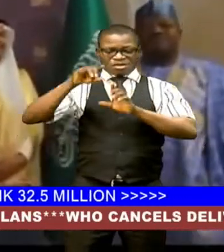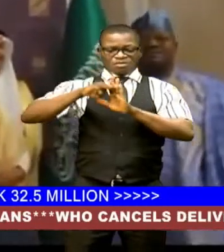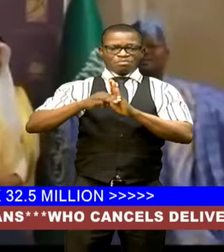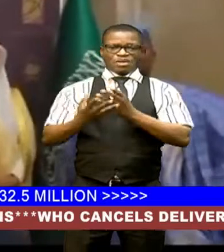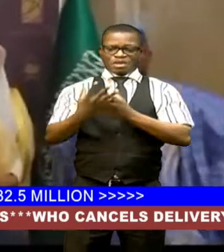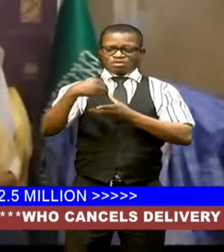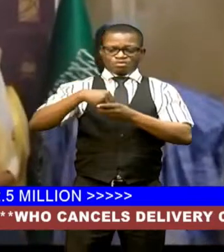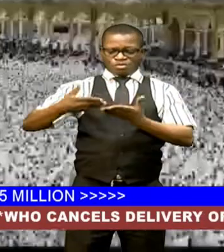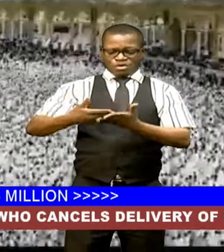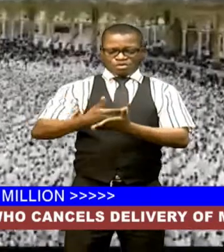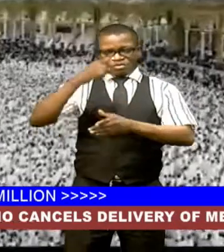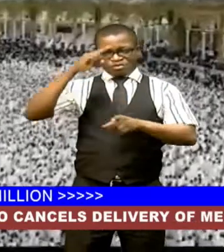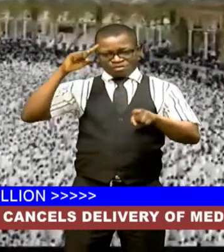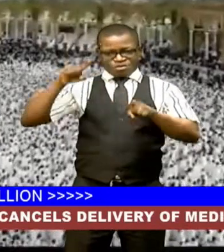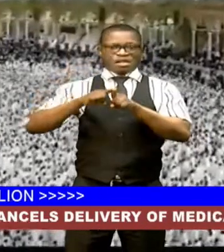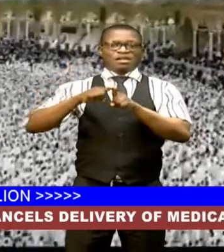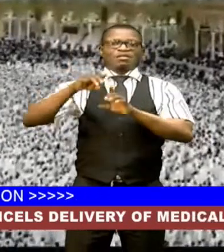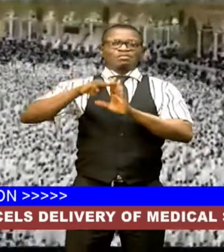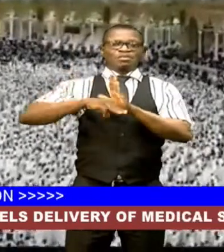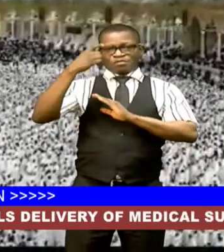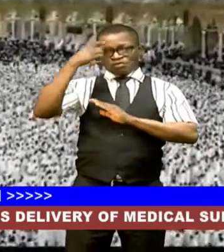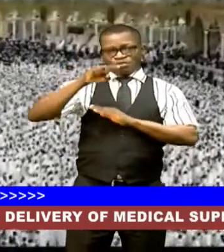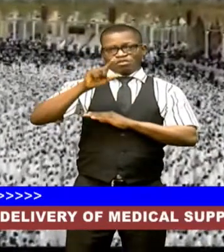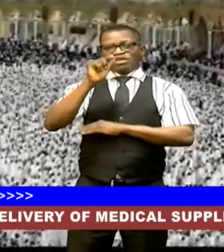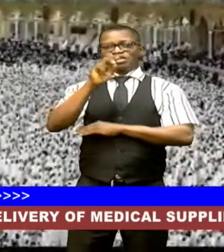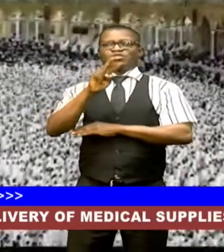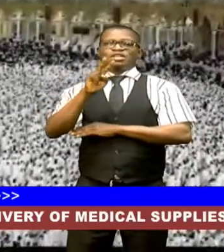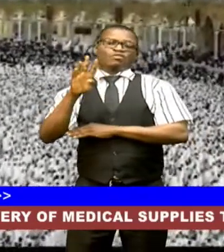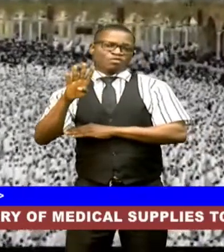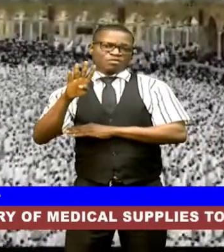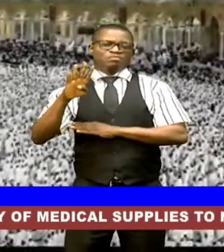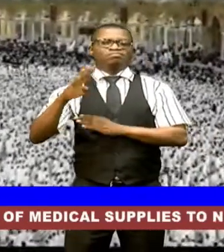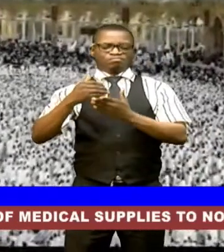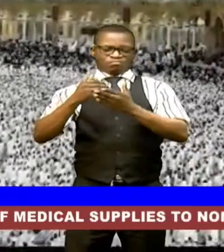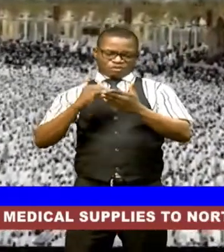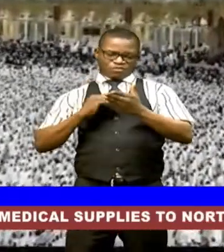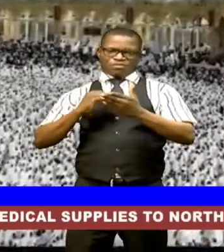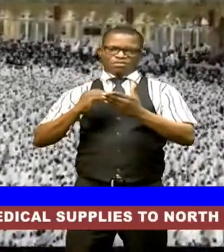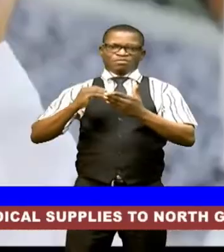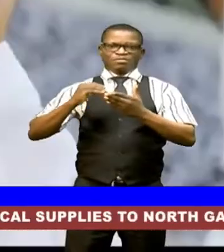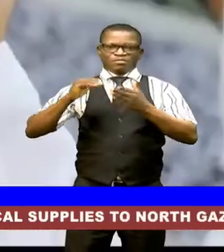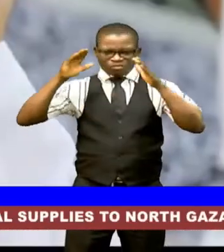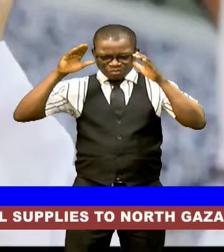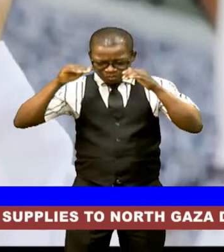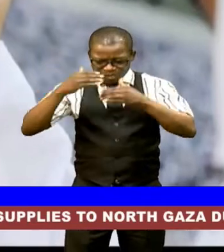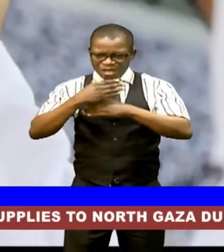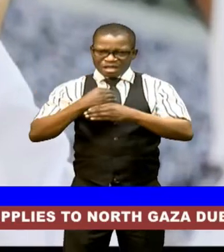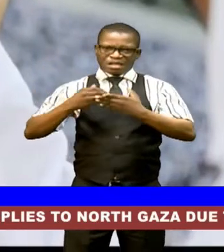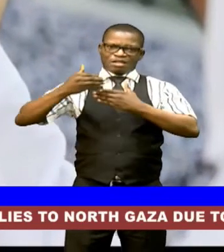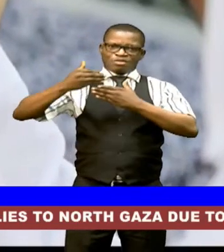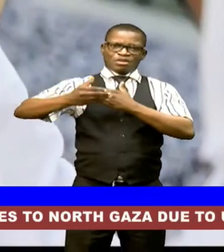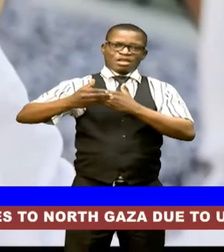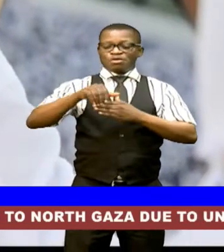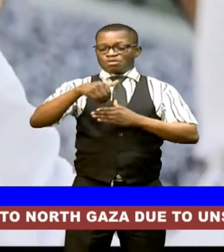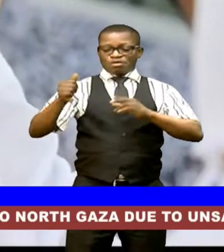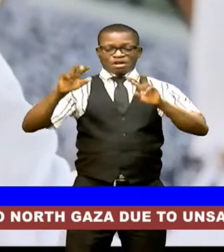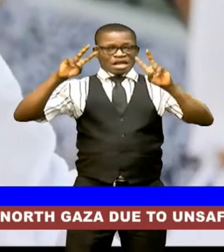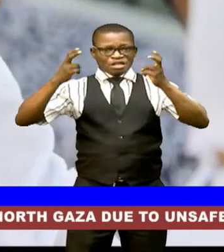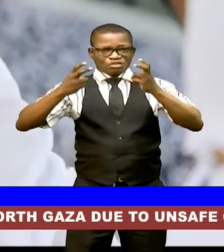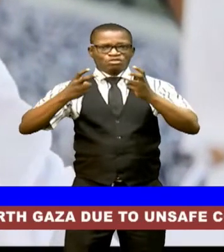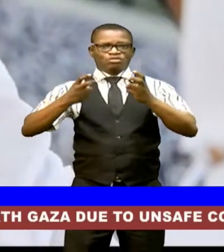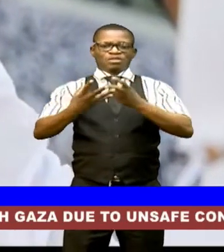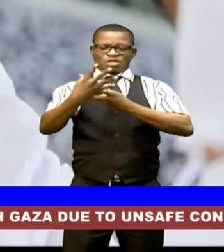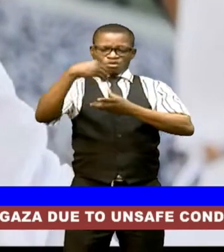of operations for 2024 pre-haj hajj and umrah activities other issues for further attention